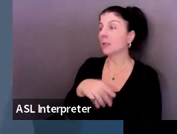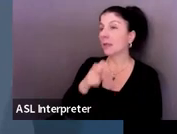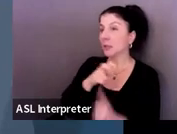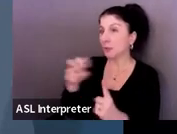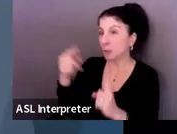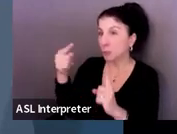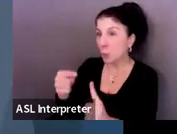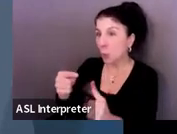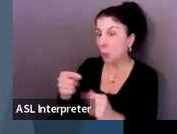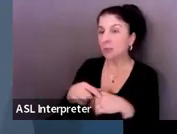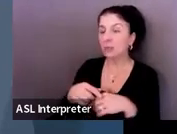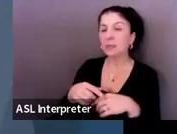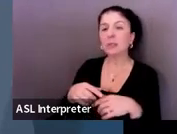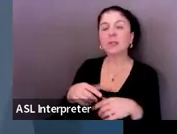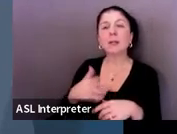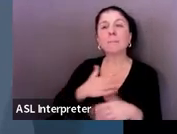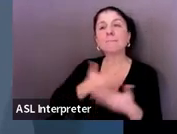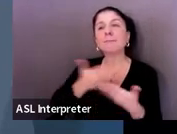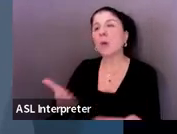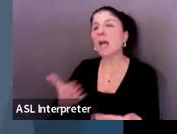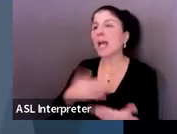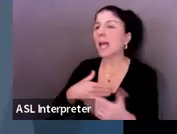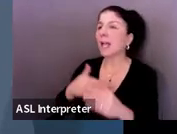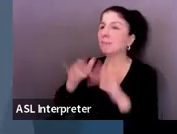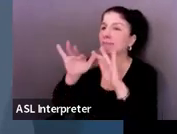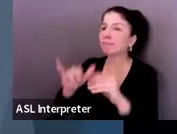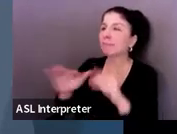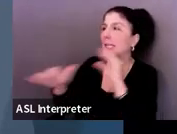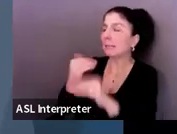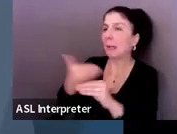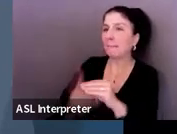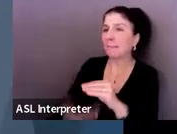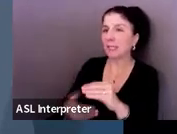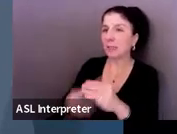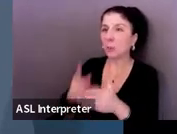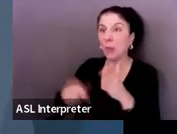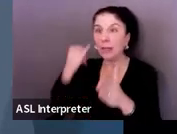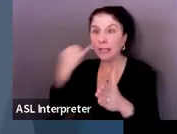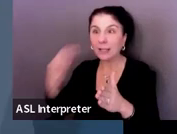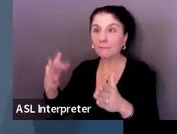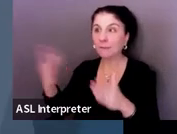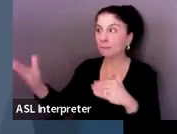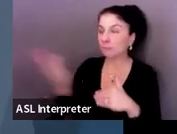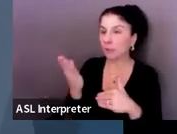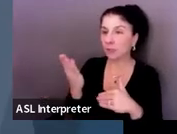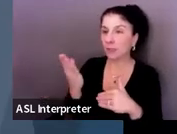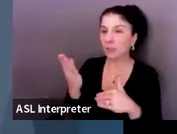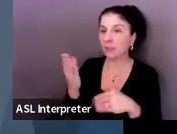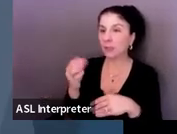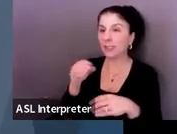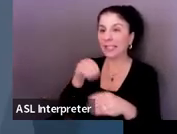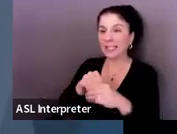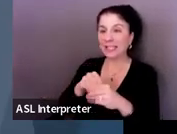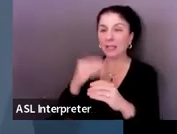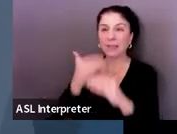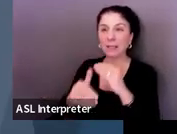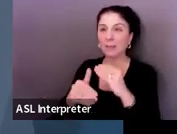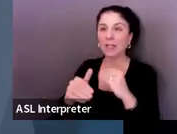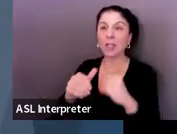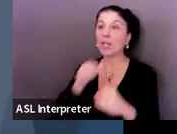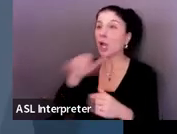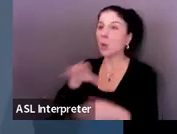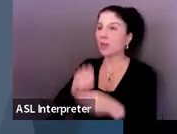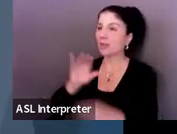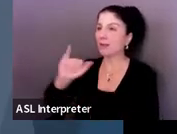like that. Feel free to email us with hypotheticals like that. Just make sure that they are just in the email, not in an IEP.